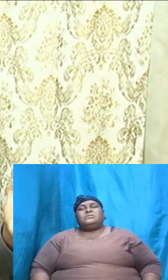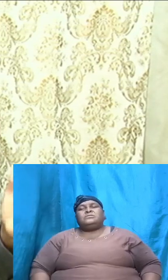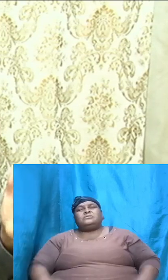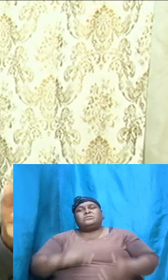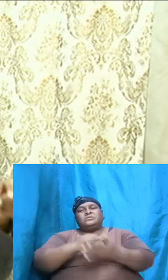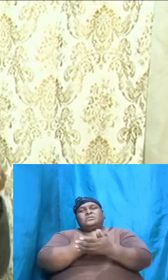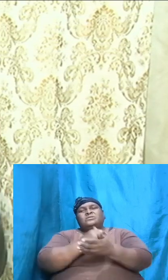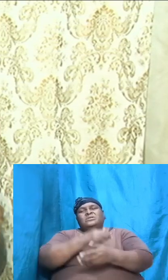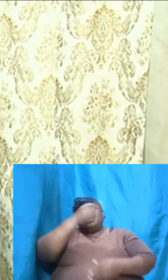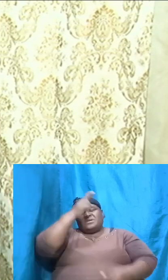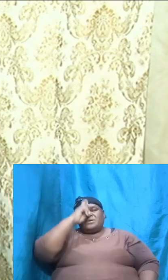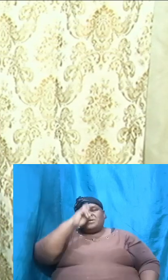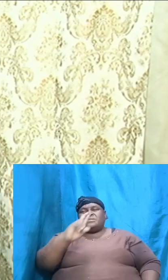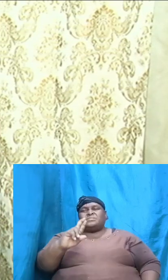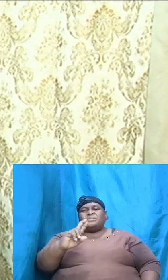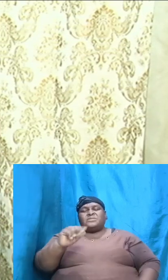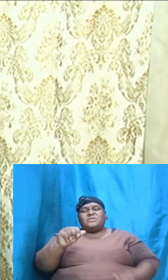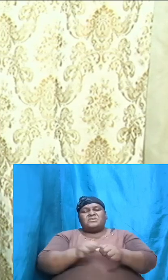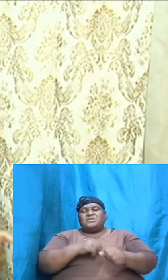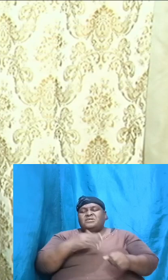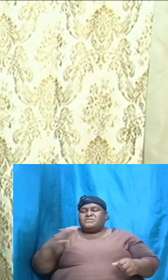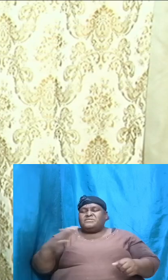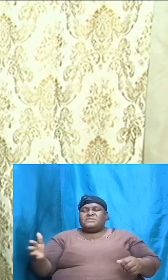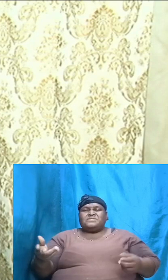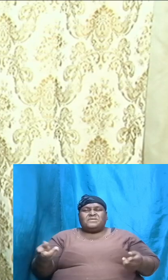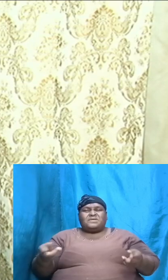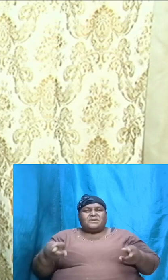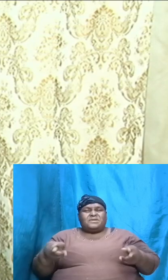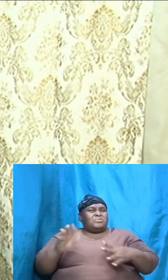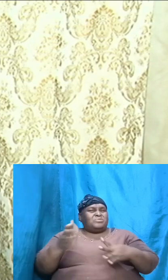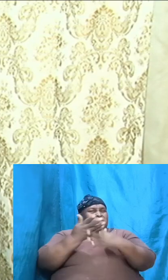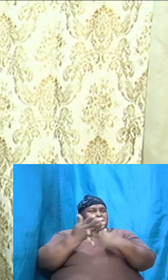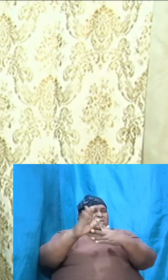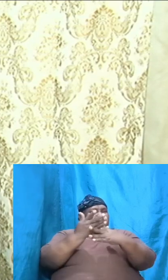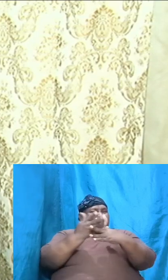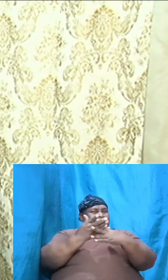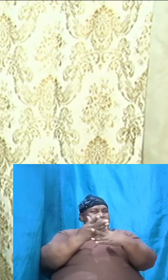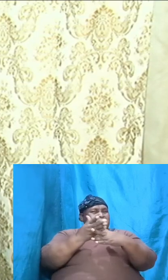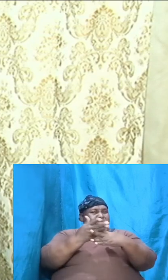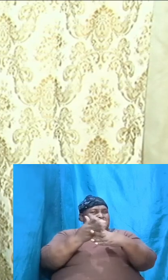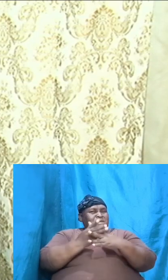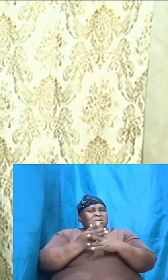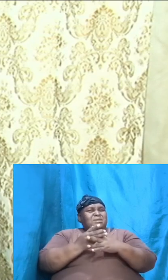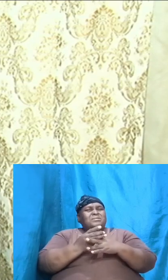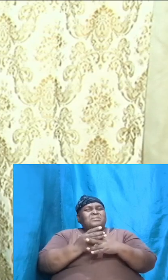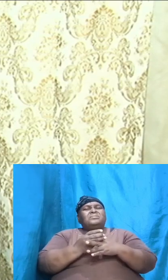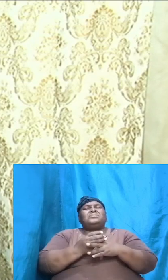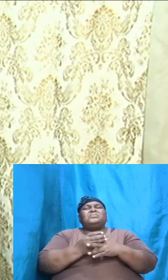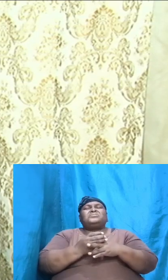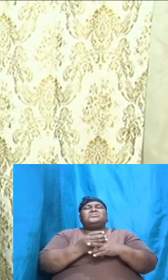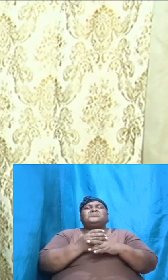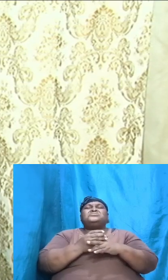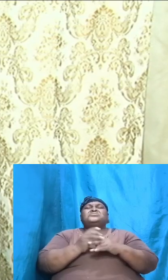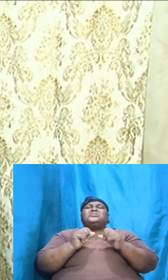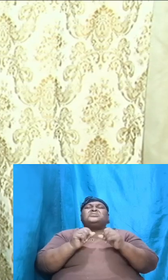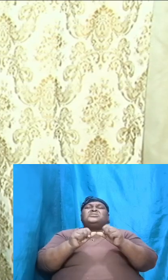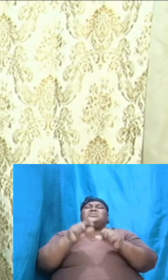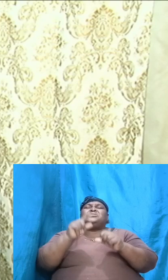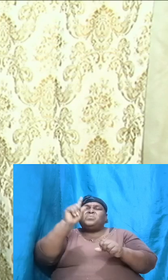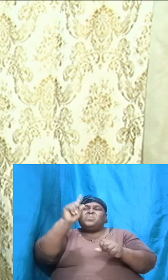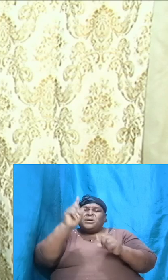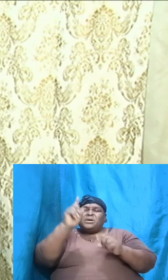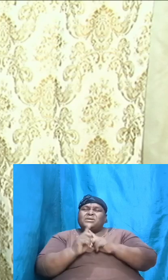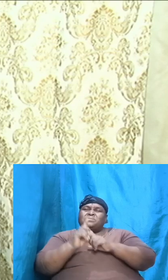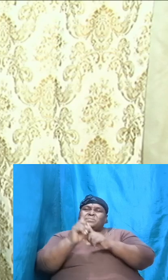Revelation, everything that happened in between was gearing in one direction, brothers and sisters.